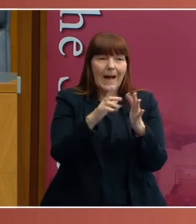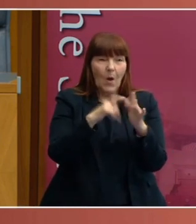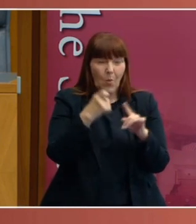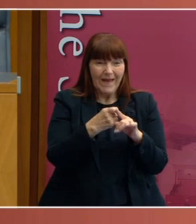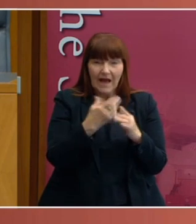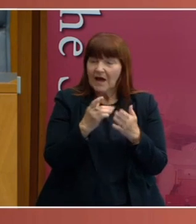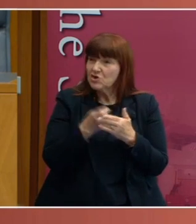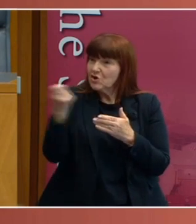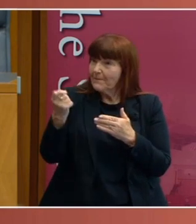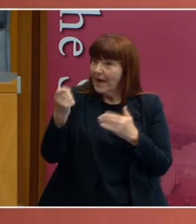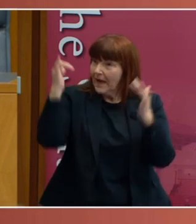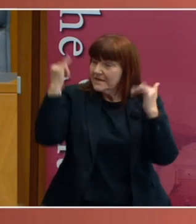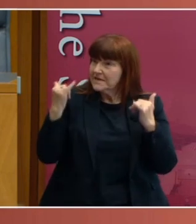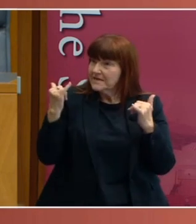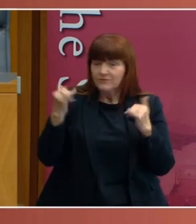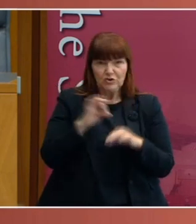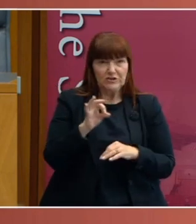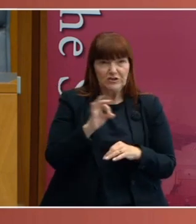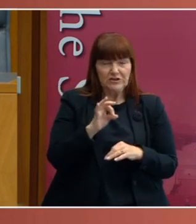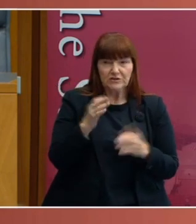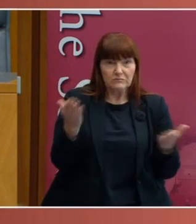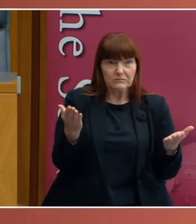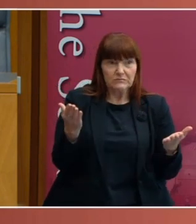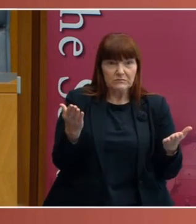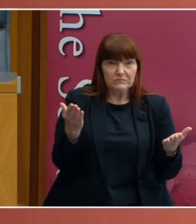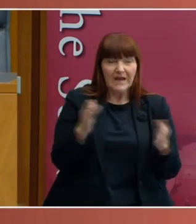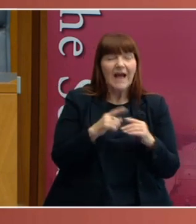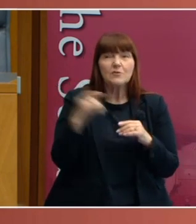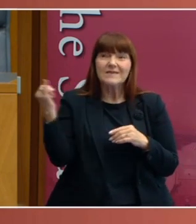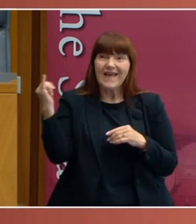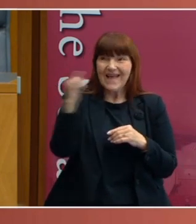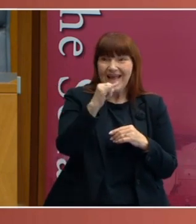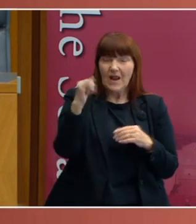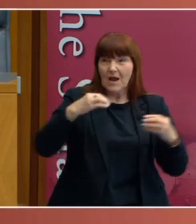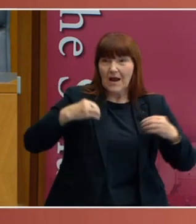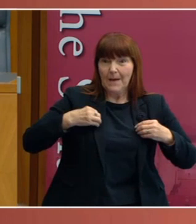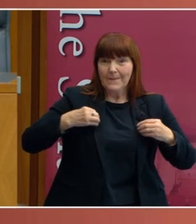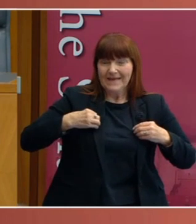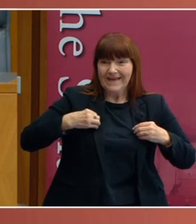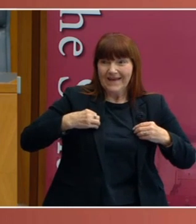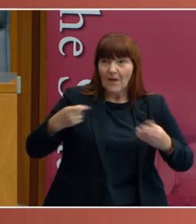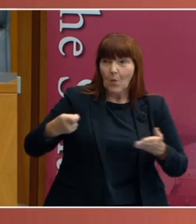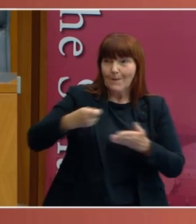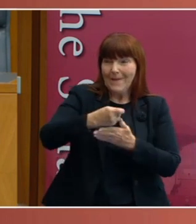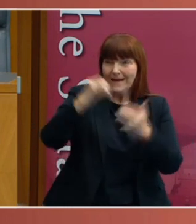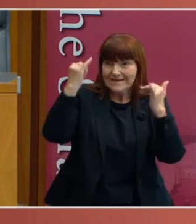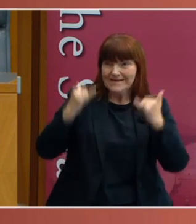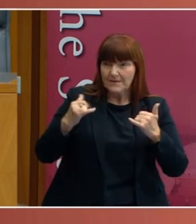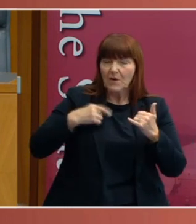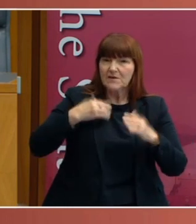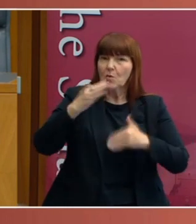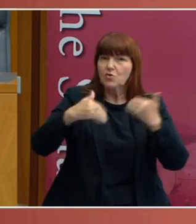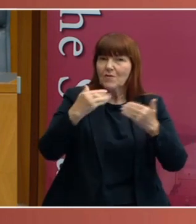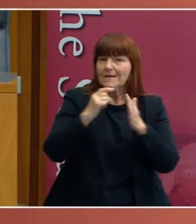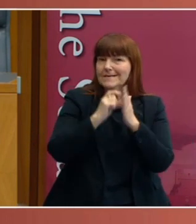didn't. Who was paying for them? Well, actually the airlines because the airlines wanted to run a Section 92 case and